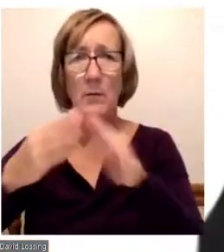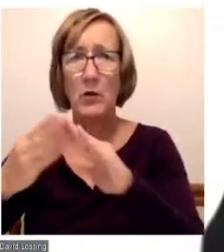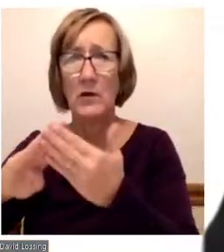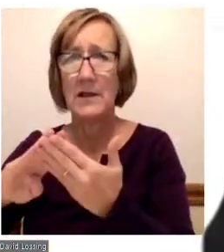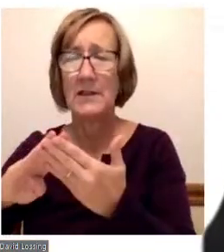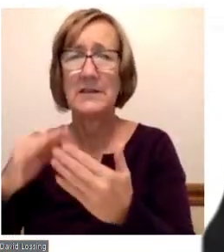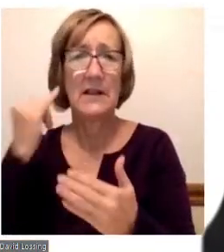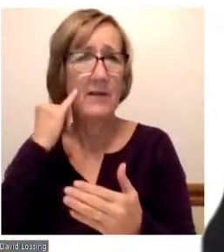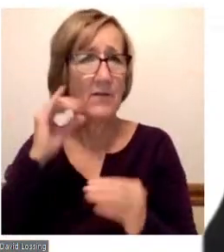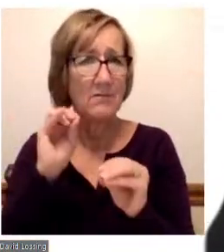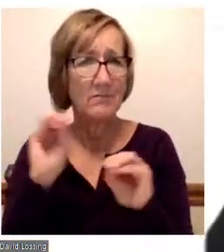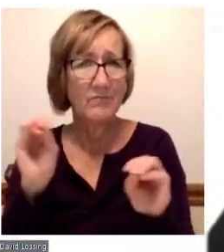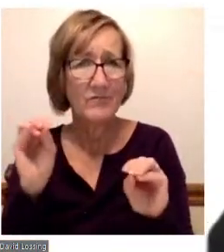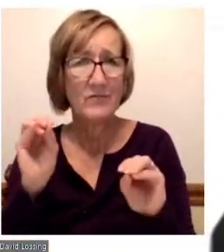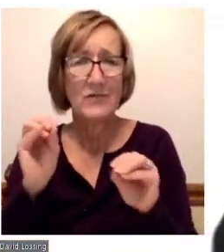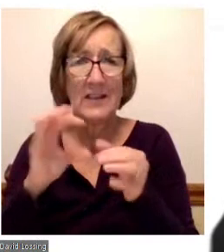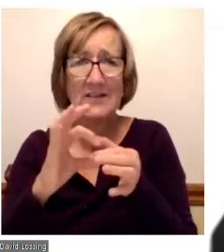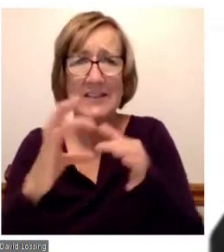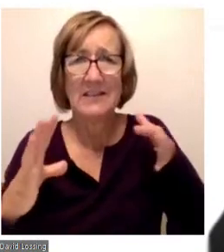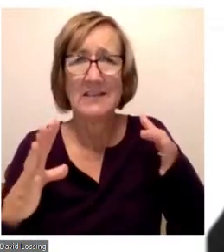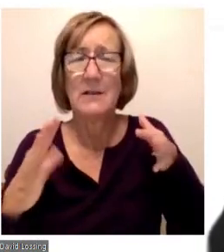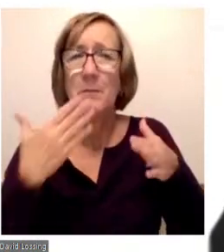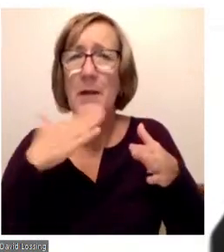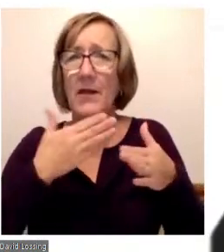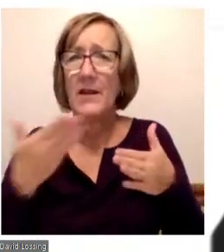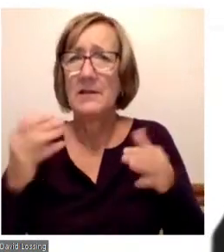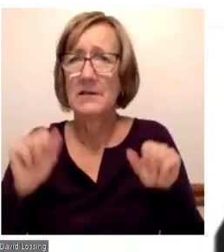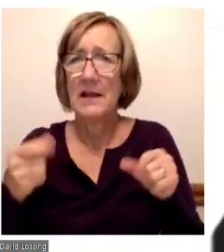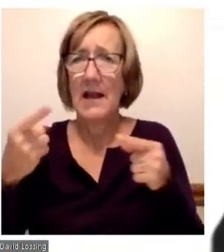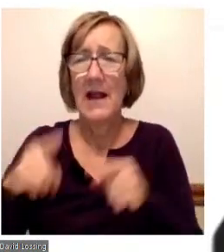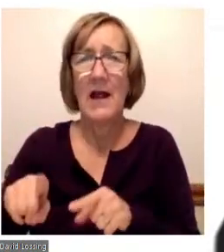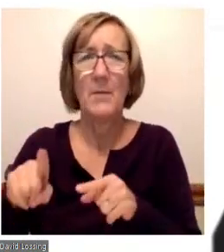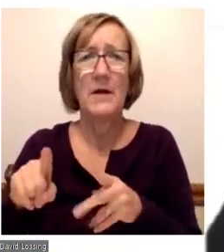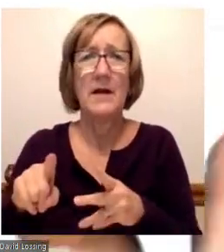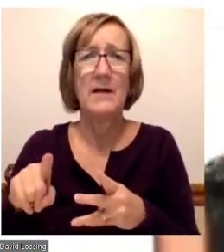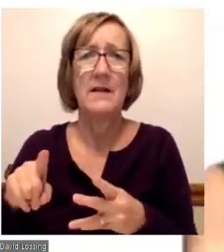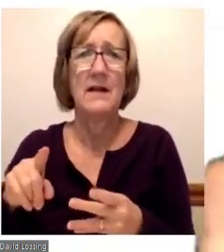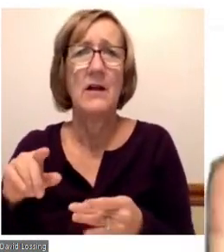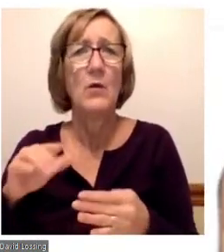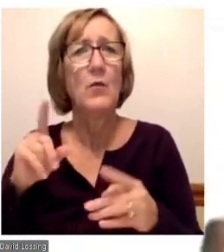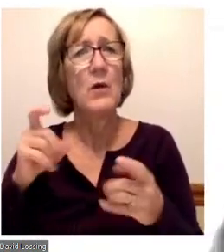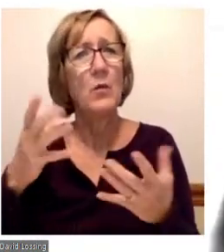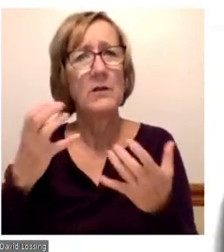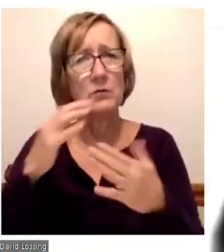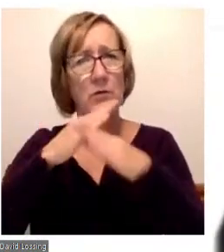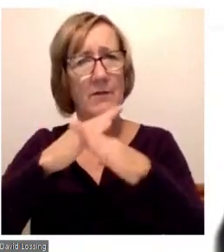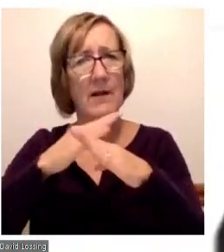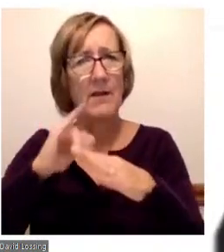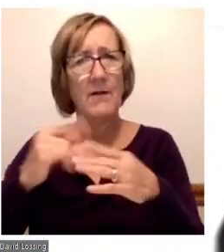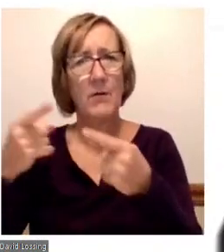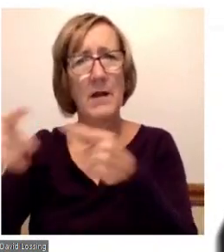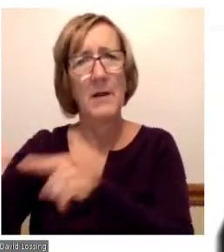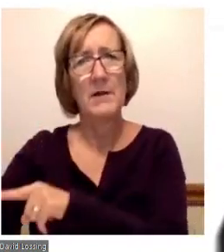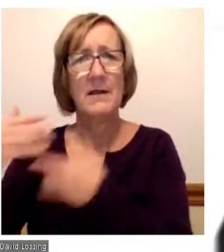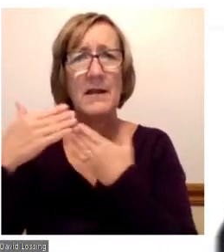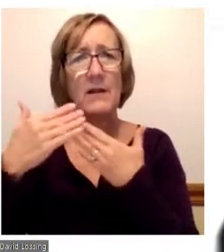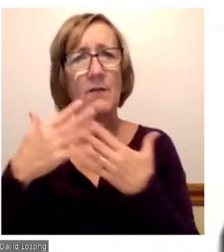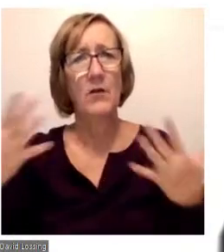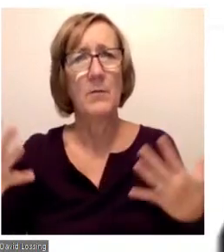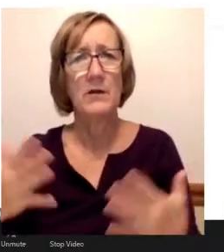know, all sorts of bad things can happen. And the whole idea behind town and gown is prevent that from occurring. So thank you very much.